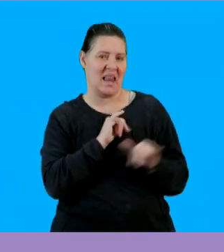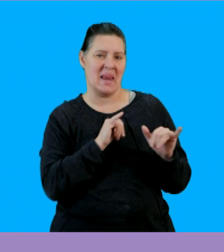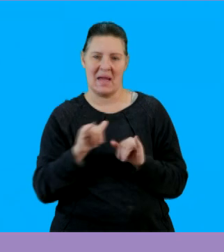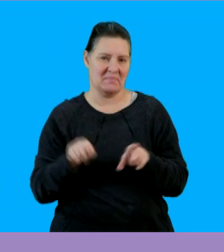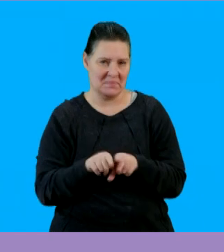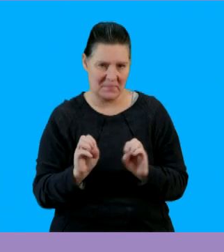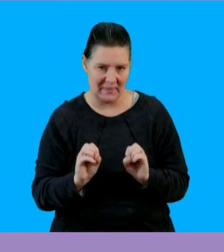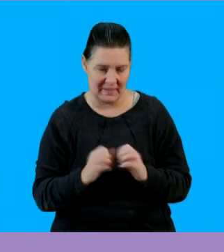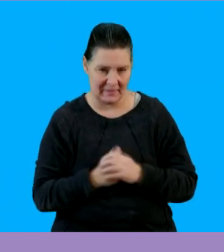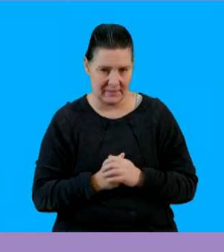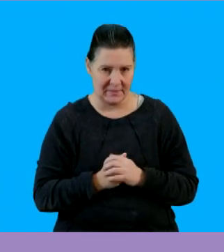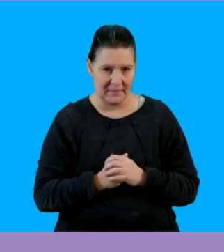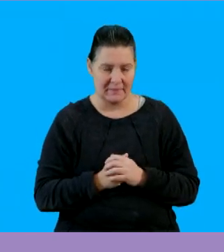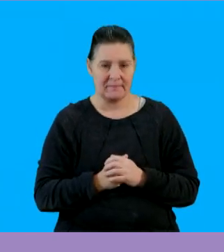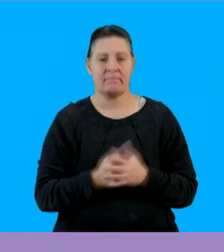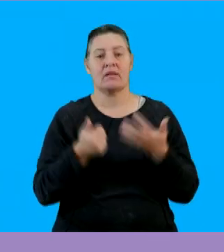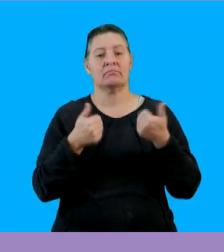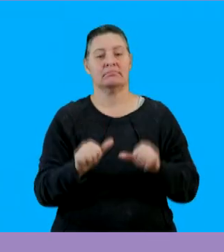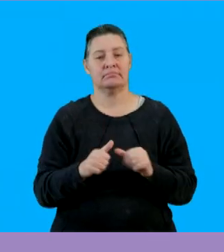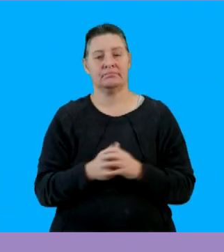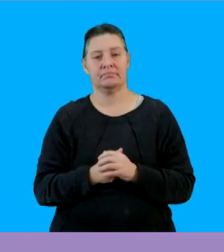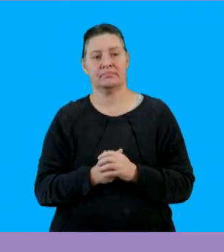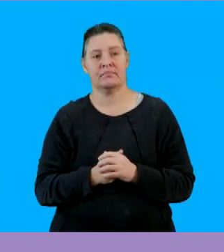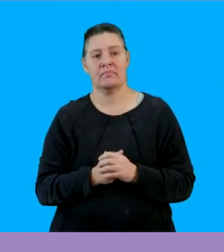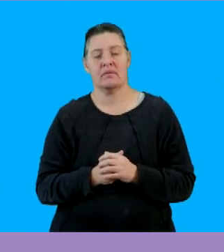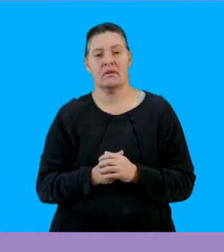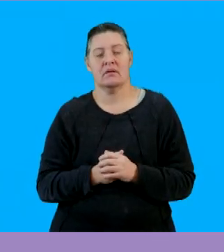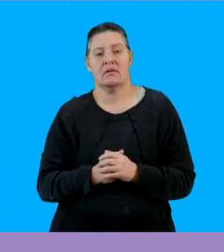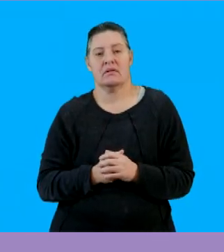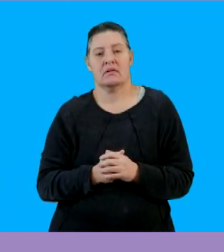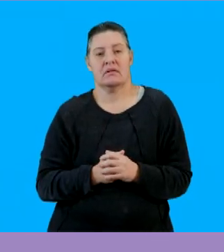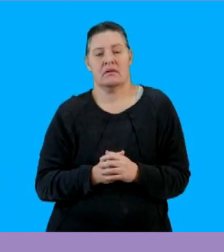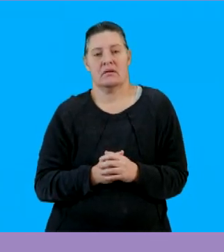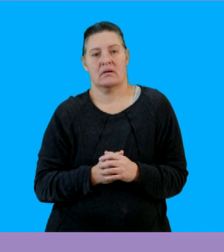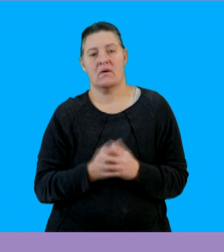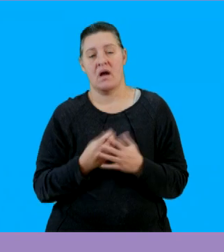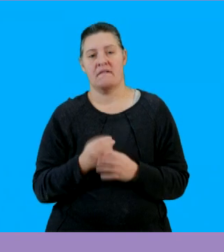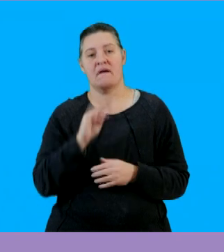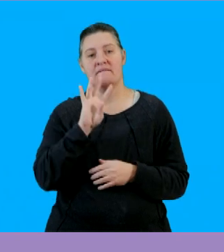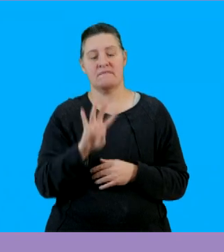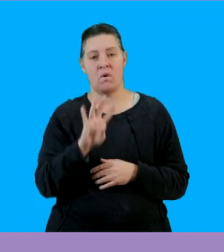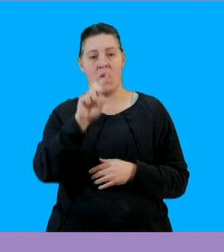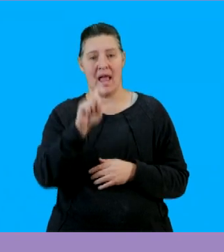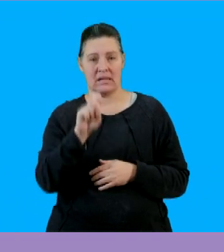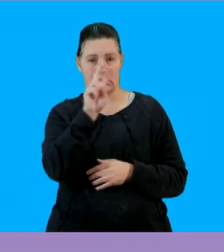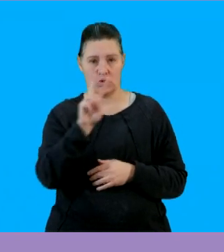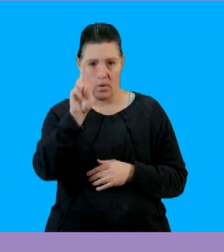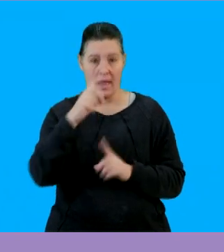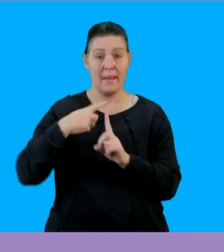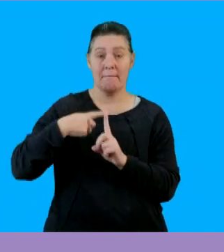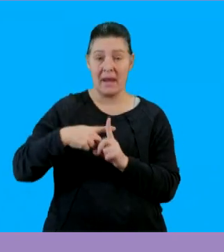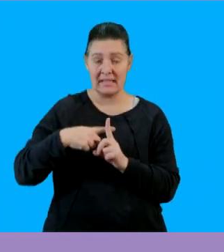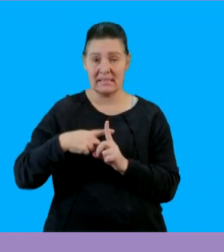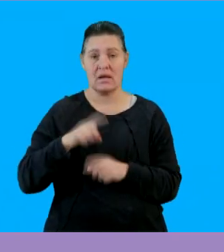are not like terms let's go on to the next one here so the next one here we have 4x